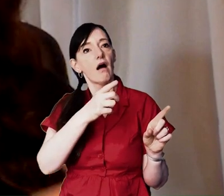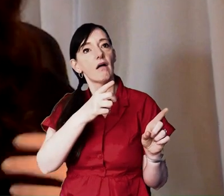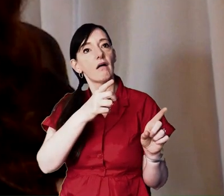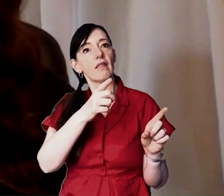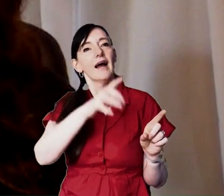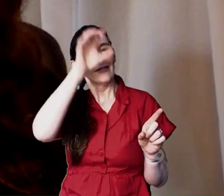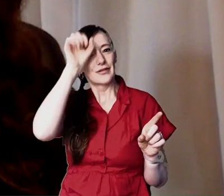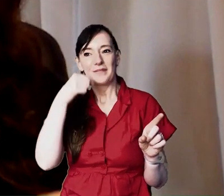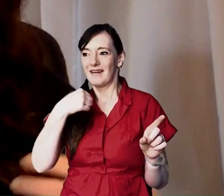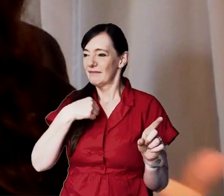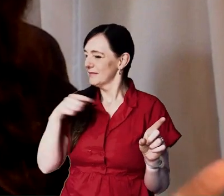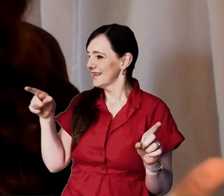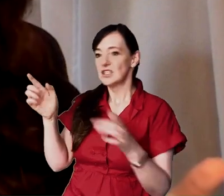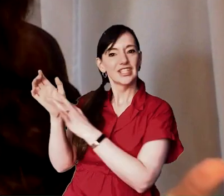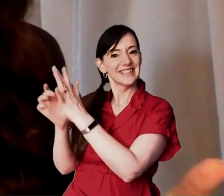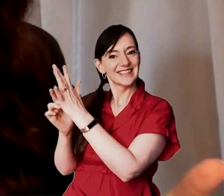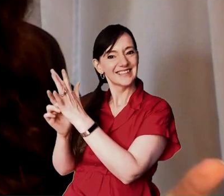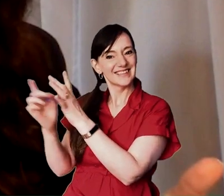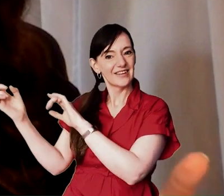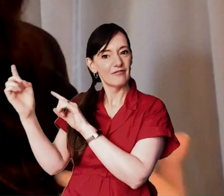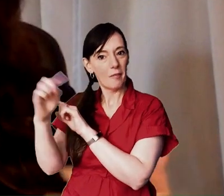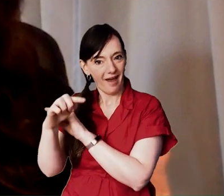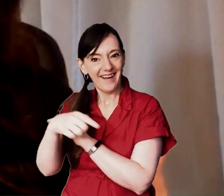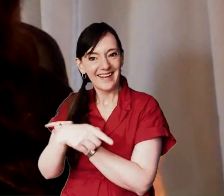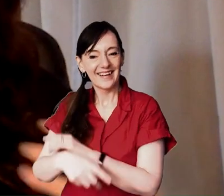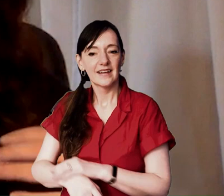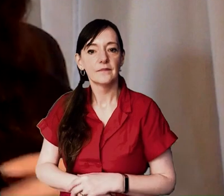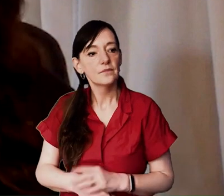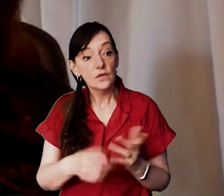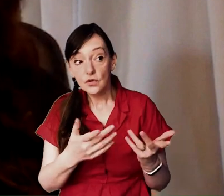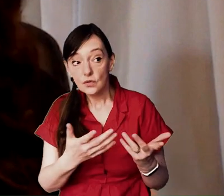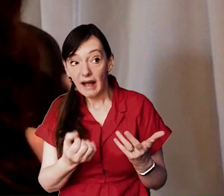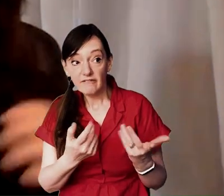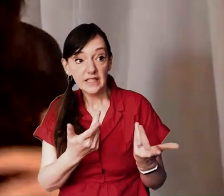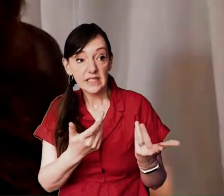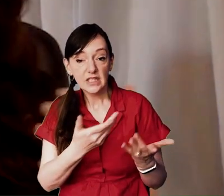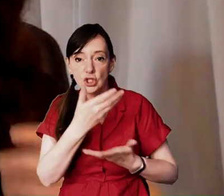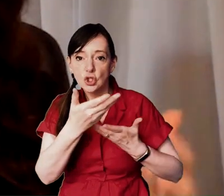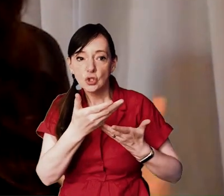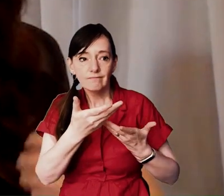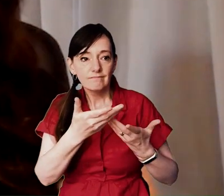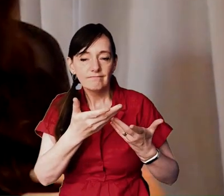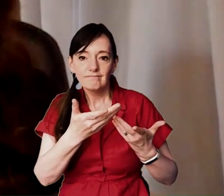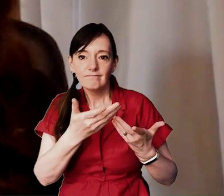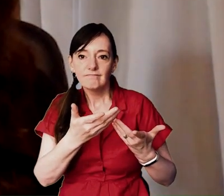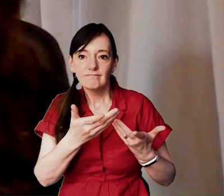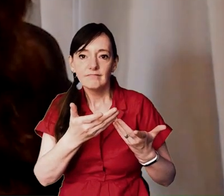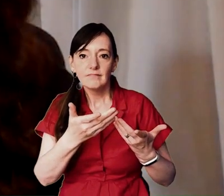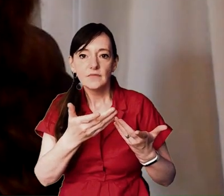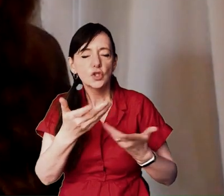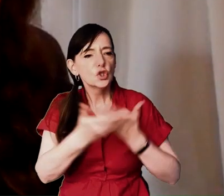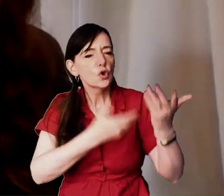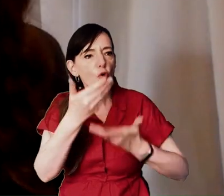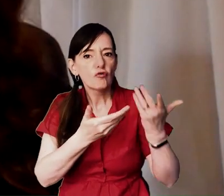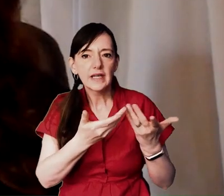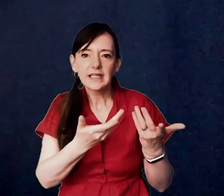reminds me about something that jesus once said do you have any kind of stories esther what this might look like in practice how does